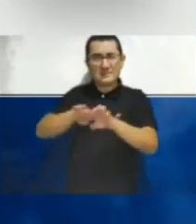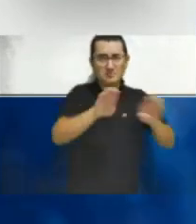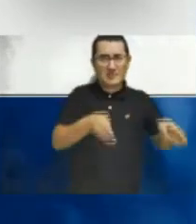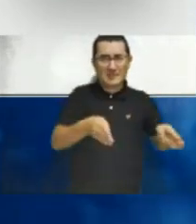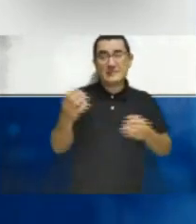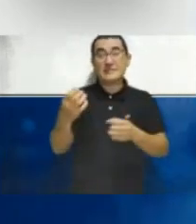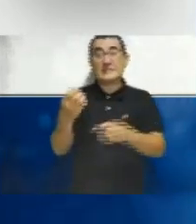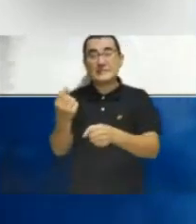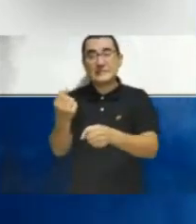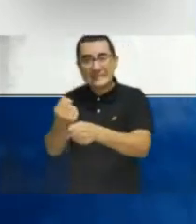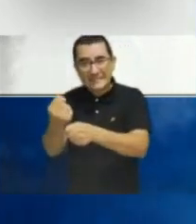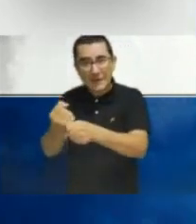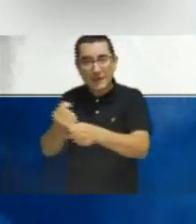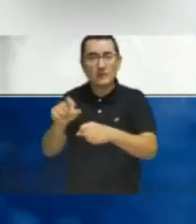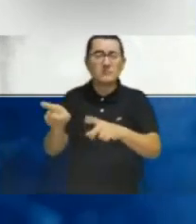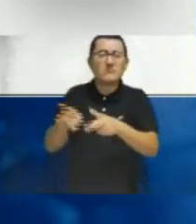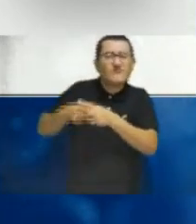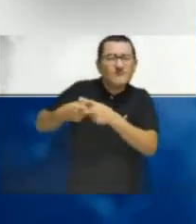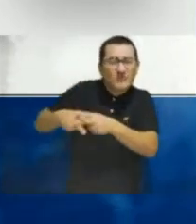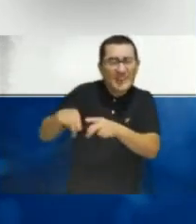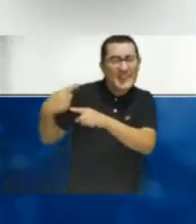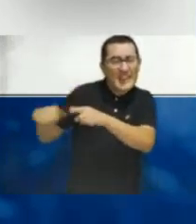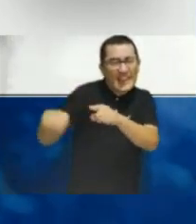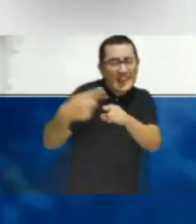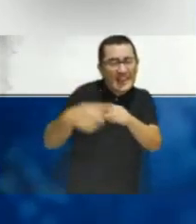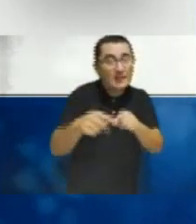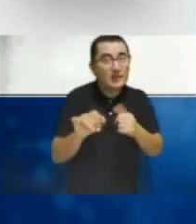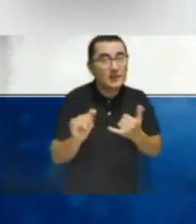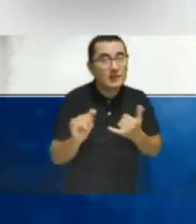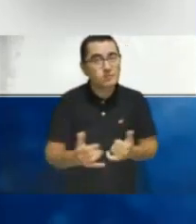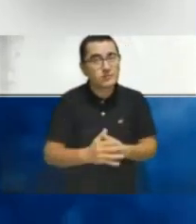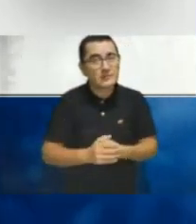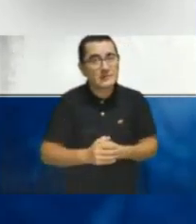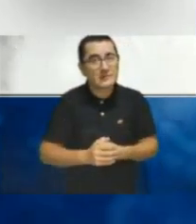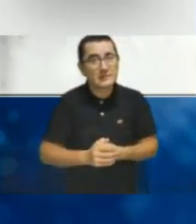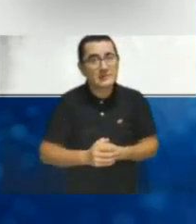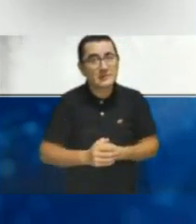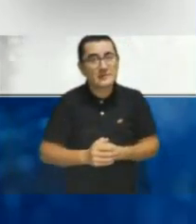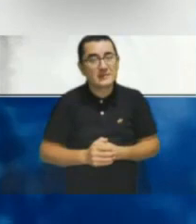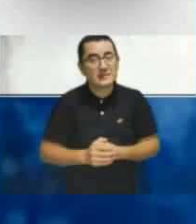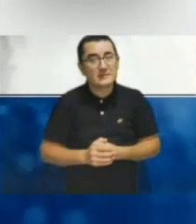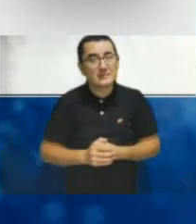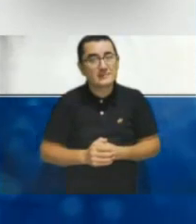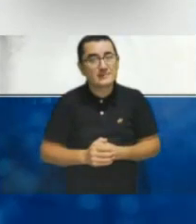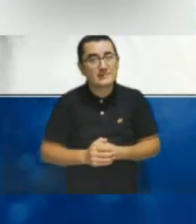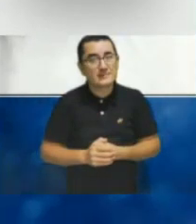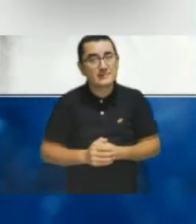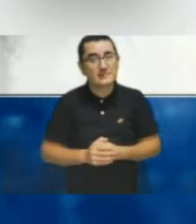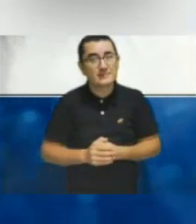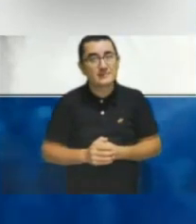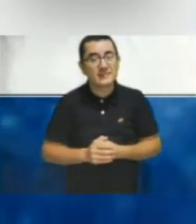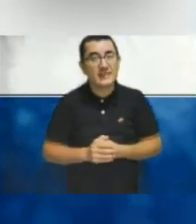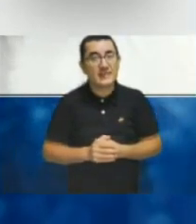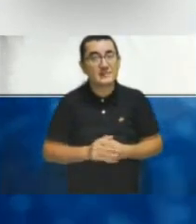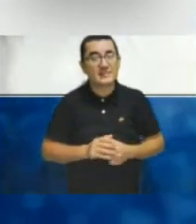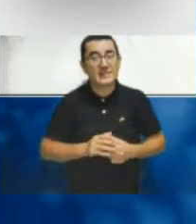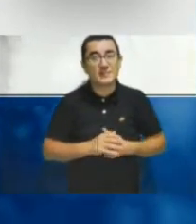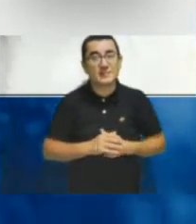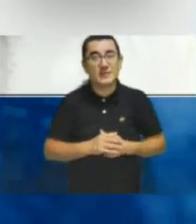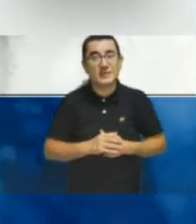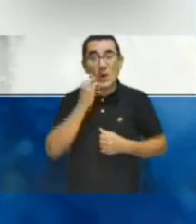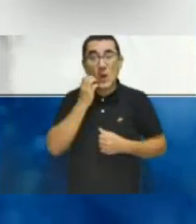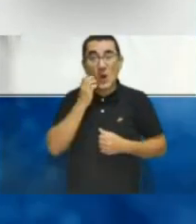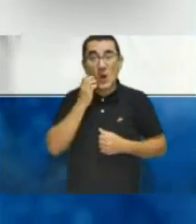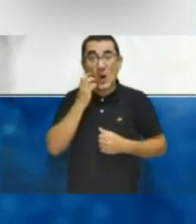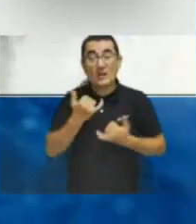all these workshops are and were a fundamental input in formulating the